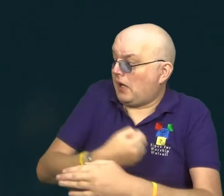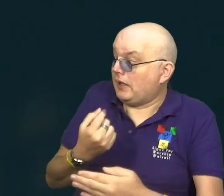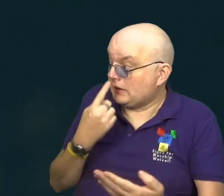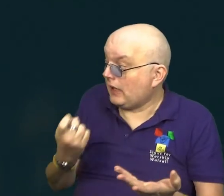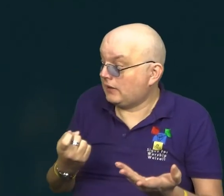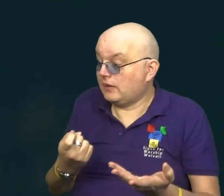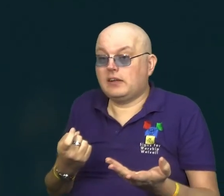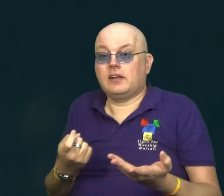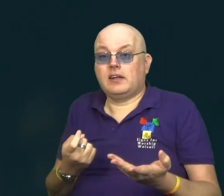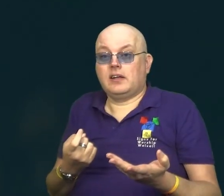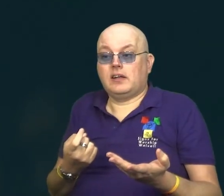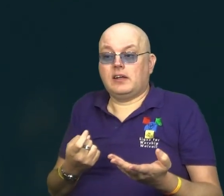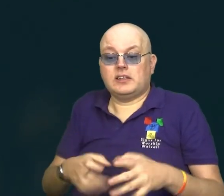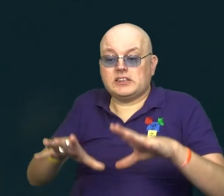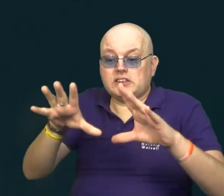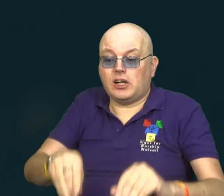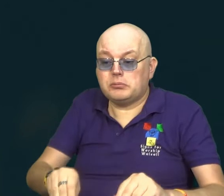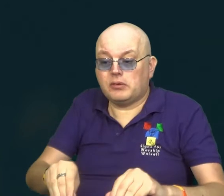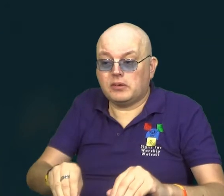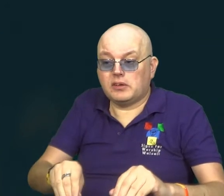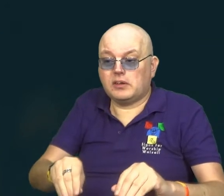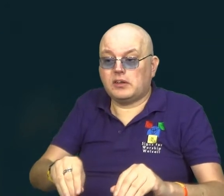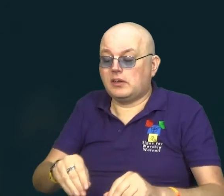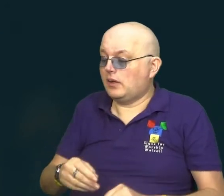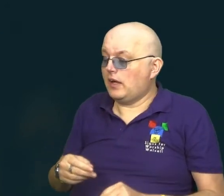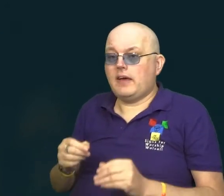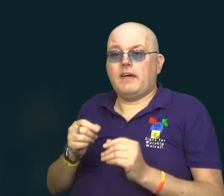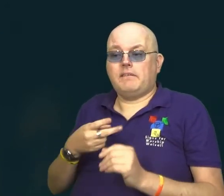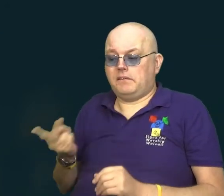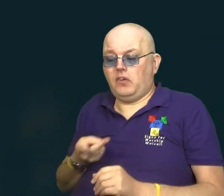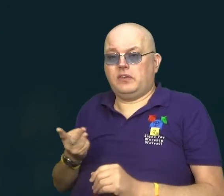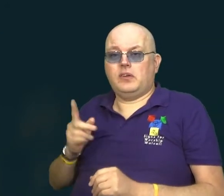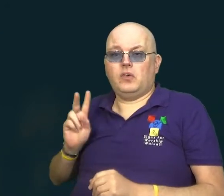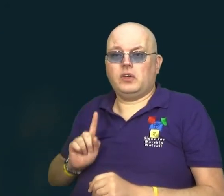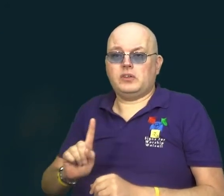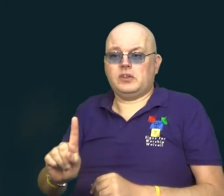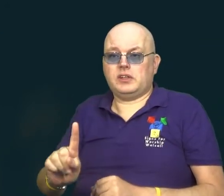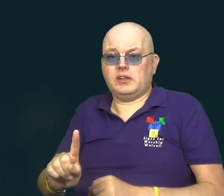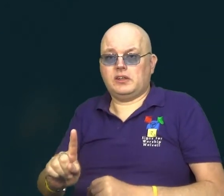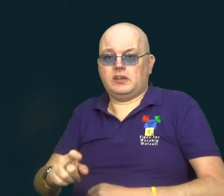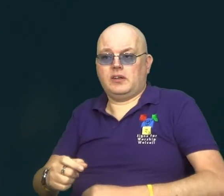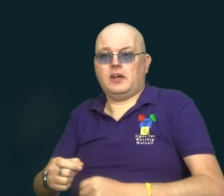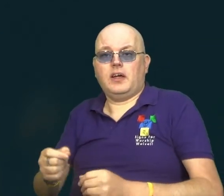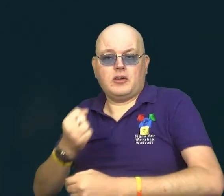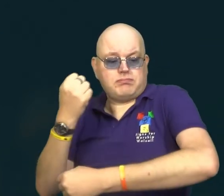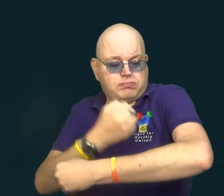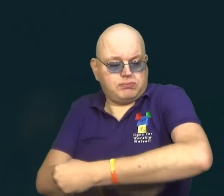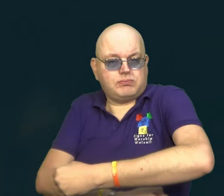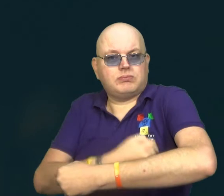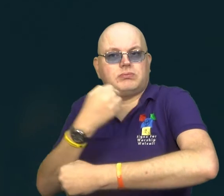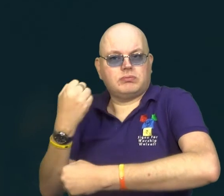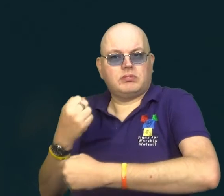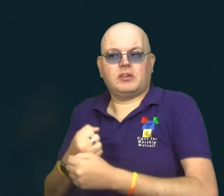baptised? And he gave orders to stop the chariot. Then both Philip and the eunuch went down into the water, and Philip